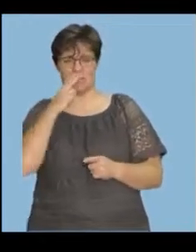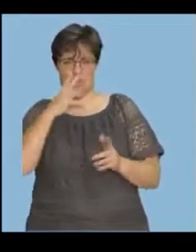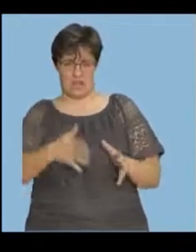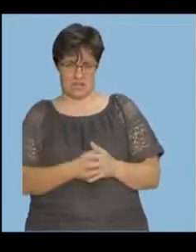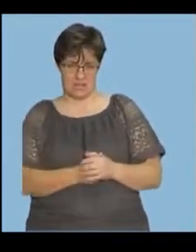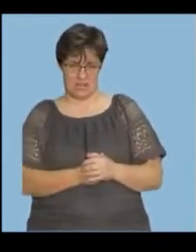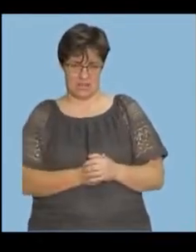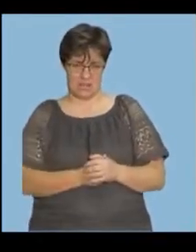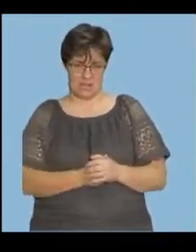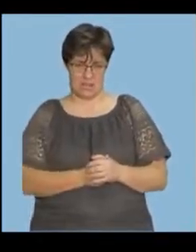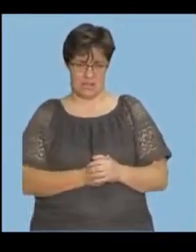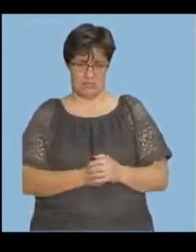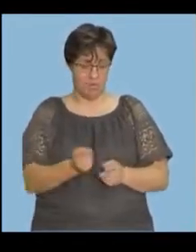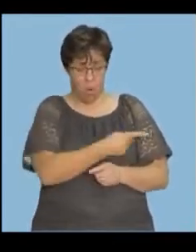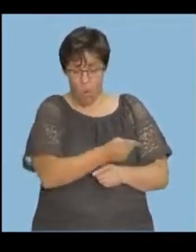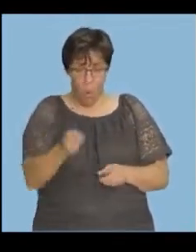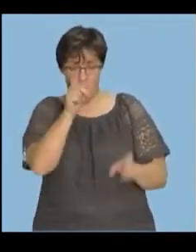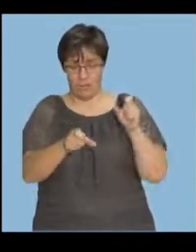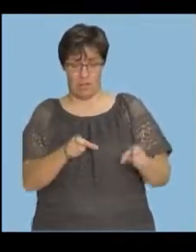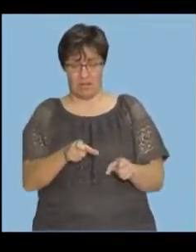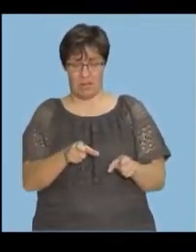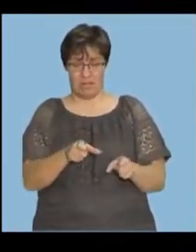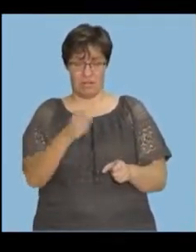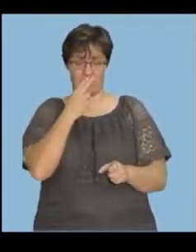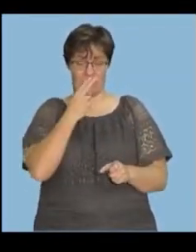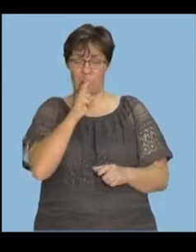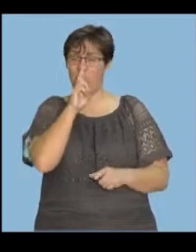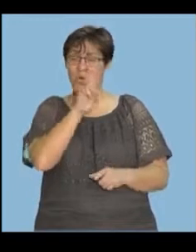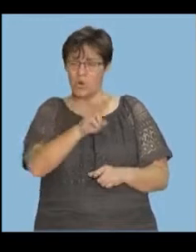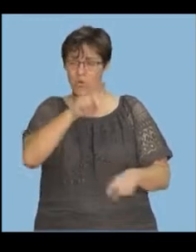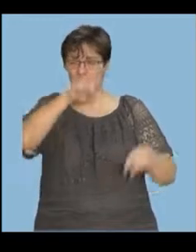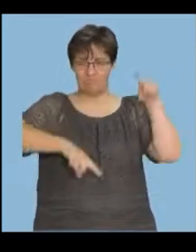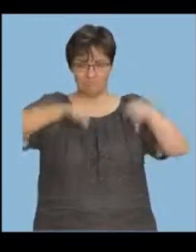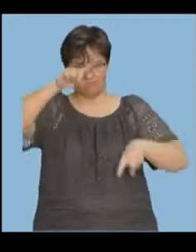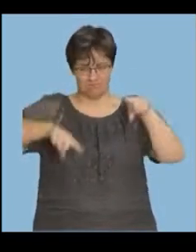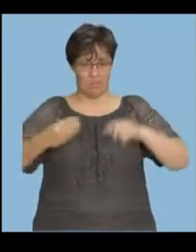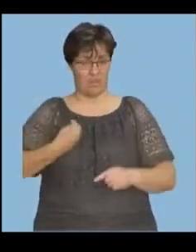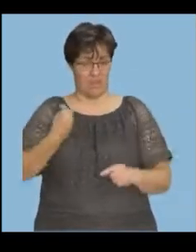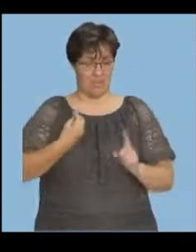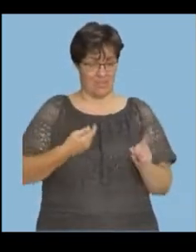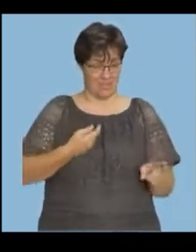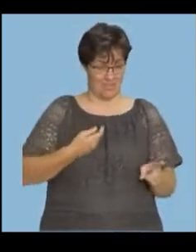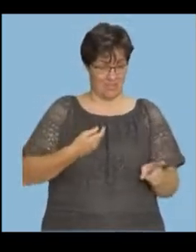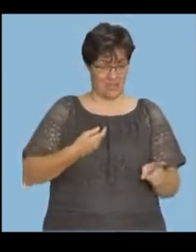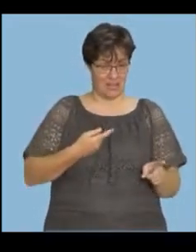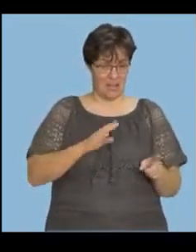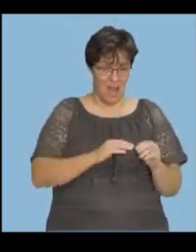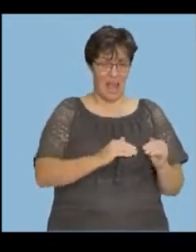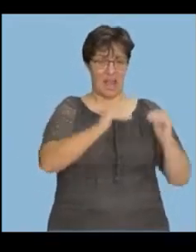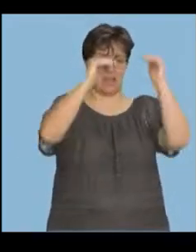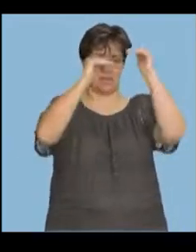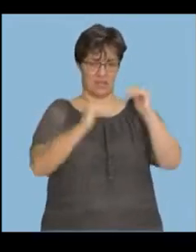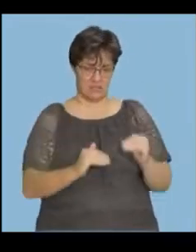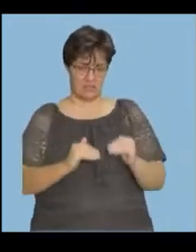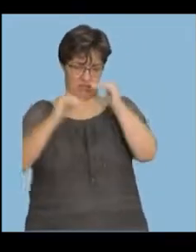all the people who are smoking. So, if you look at the trend for young people, just increasing, decreasing,